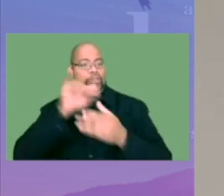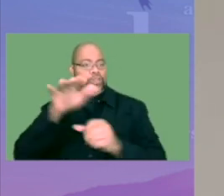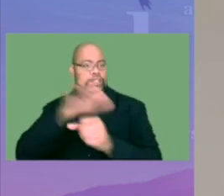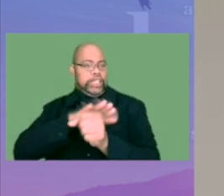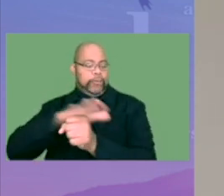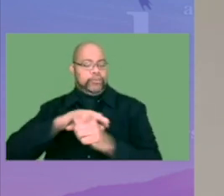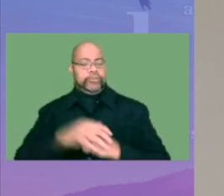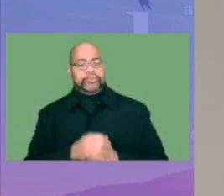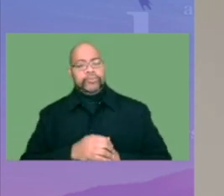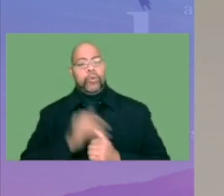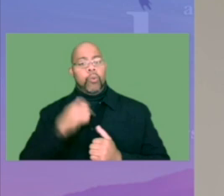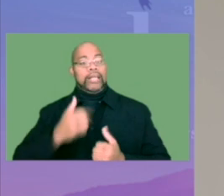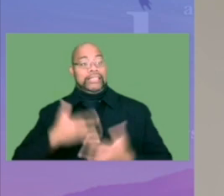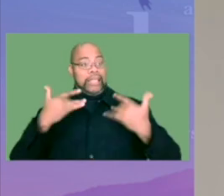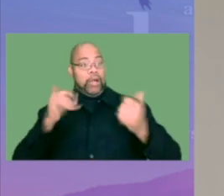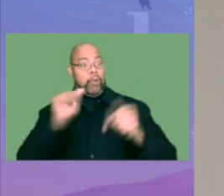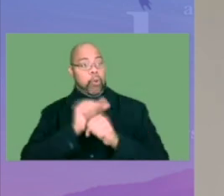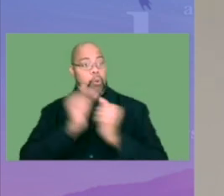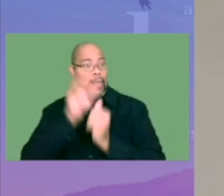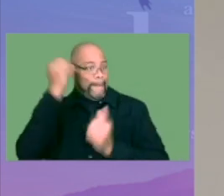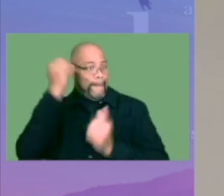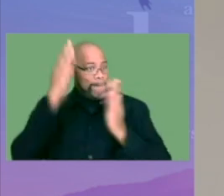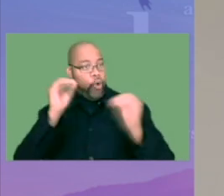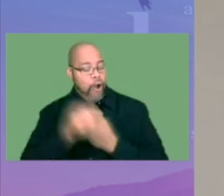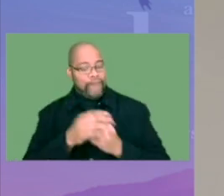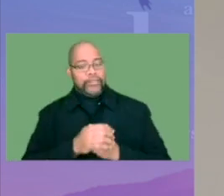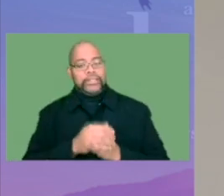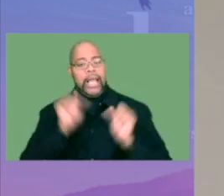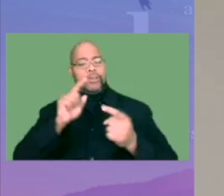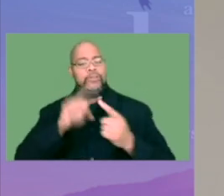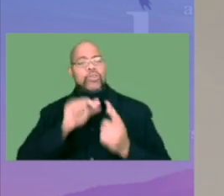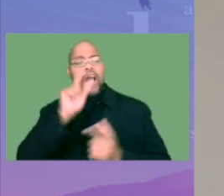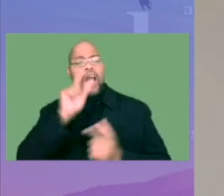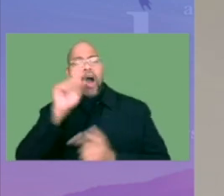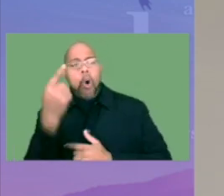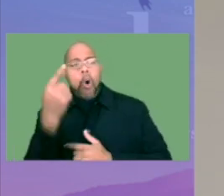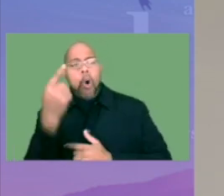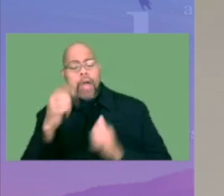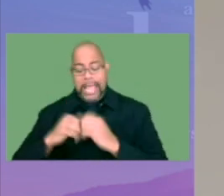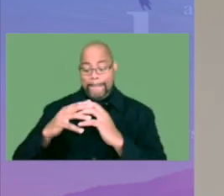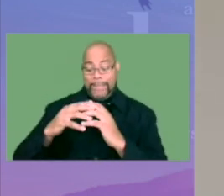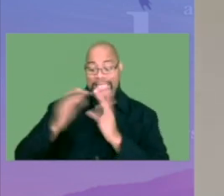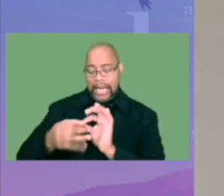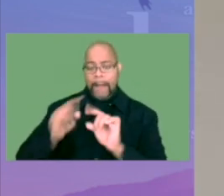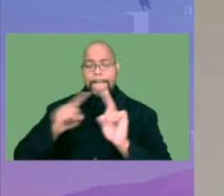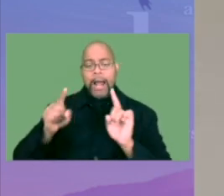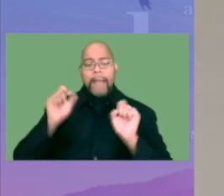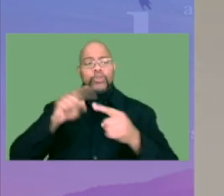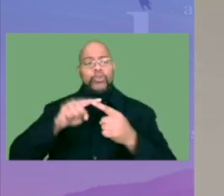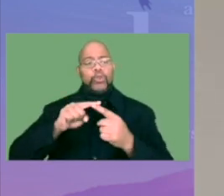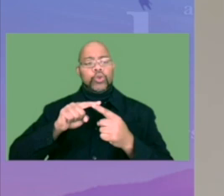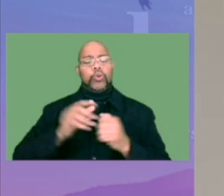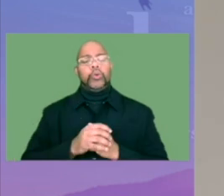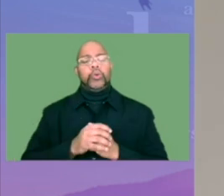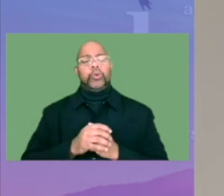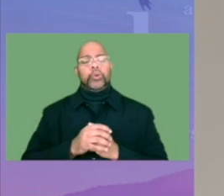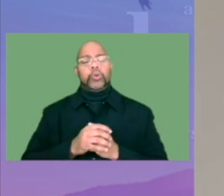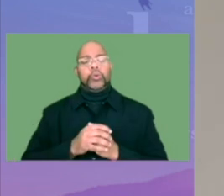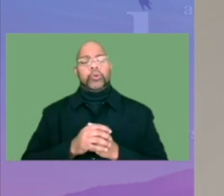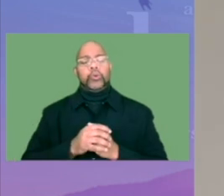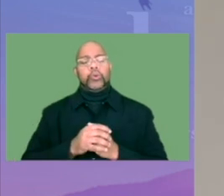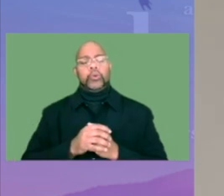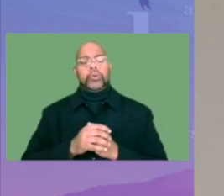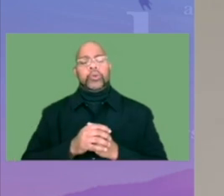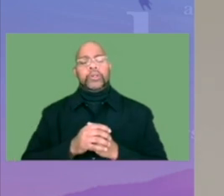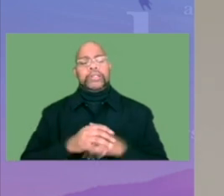students that live in these neighborhoods. So we're excited to be working with the mayor's office to be able to not only implement CityConnects, but to be